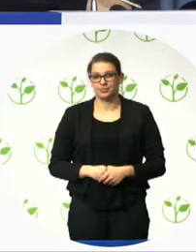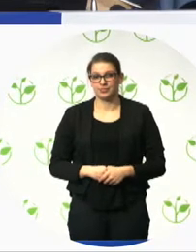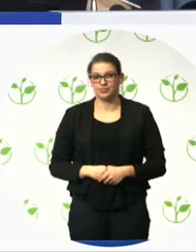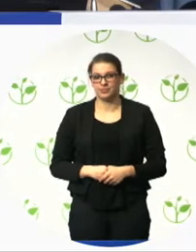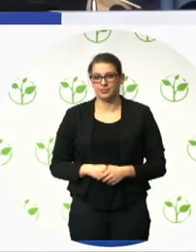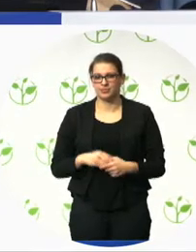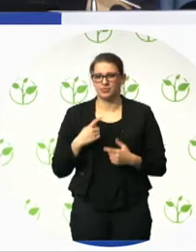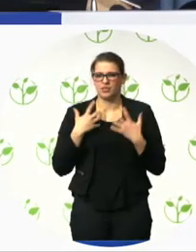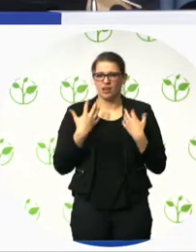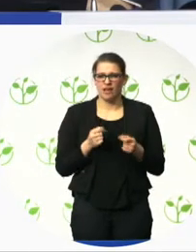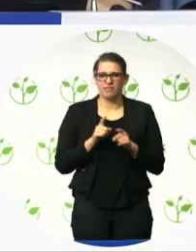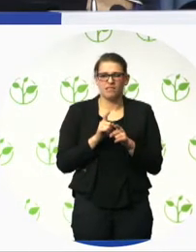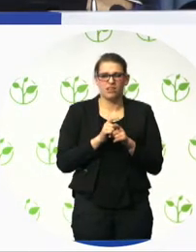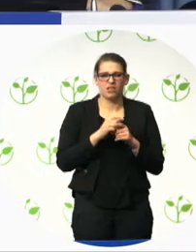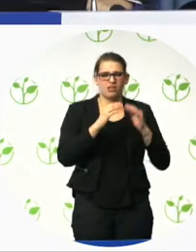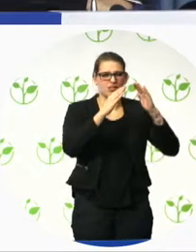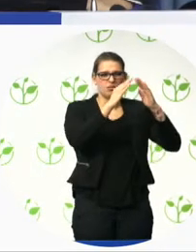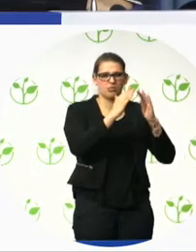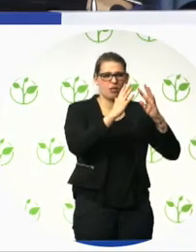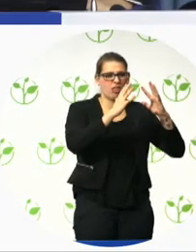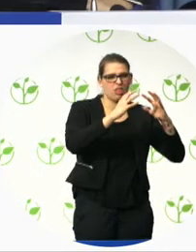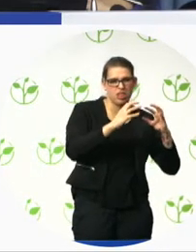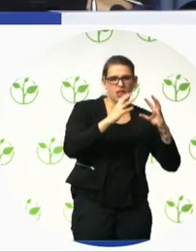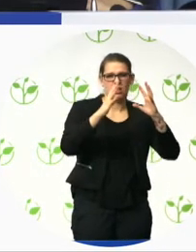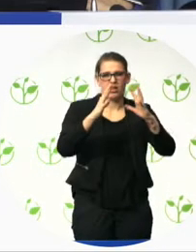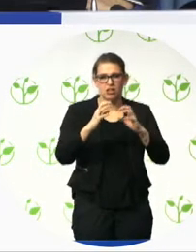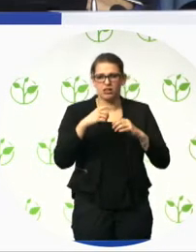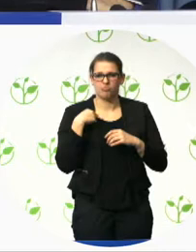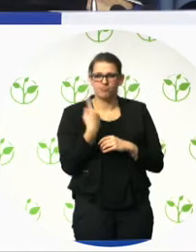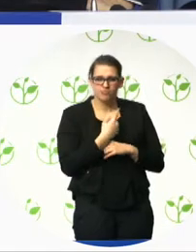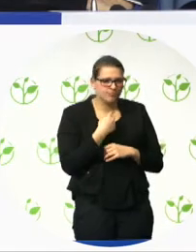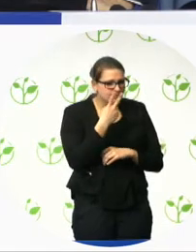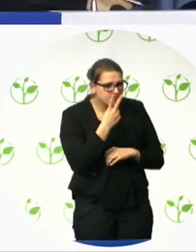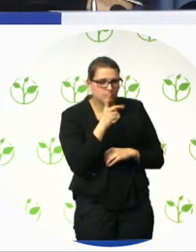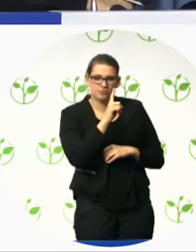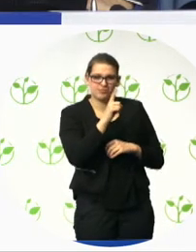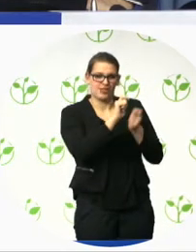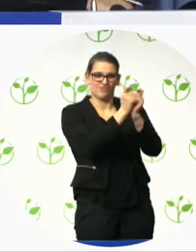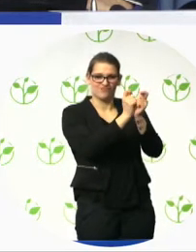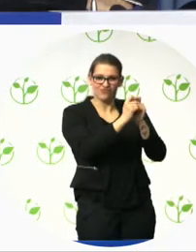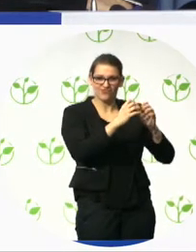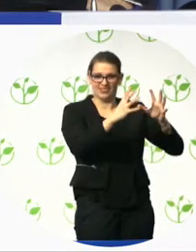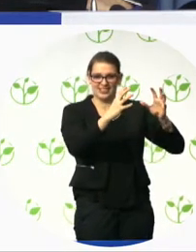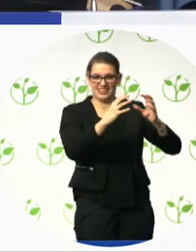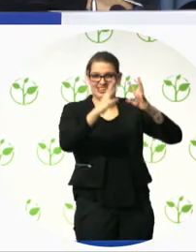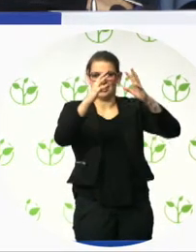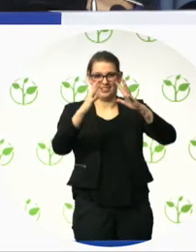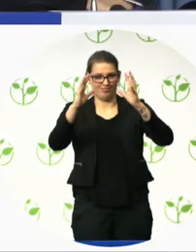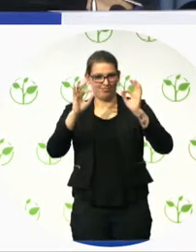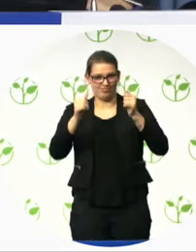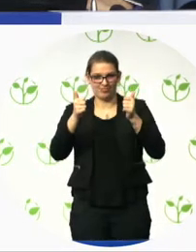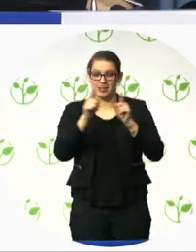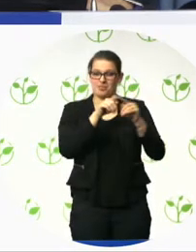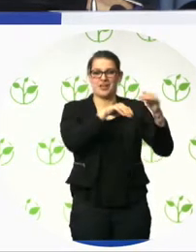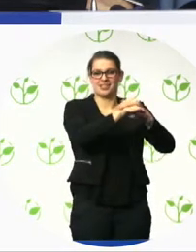room for enhancement across the board, not just in our buildings but in the services and how we provide them and the information. There was plenty of